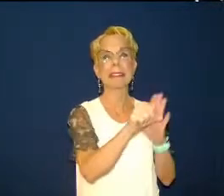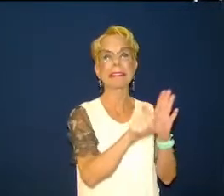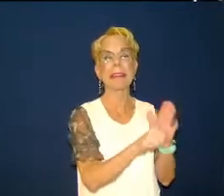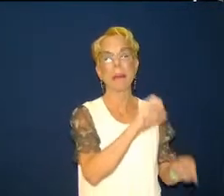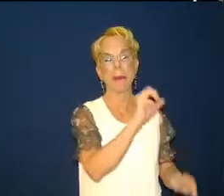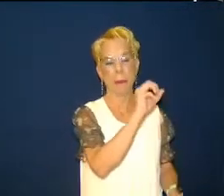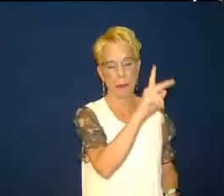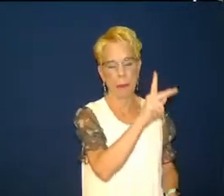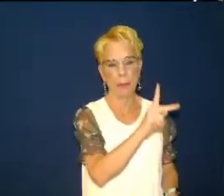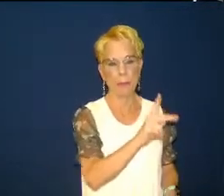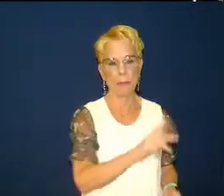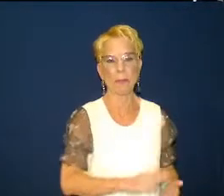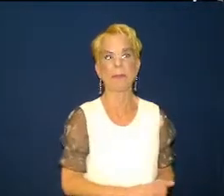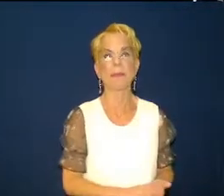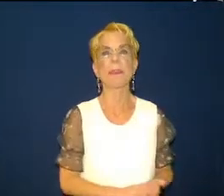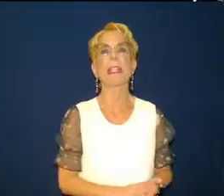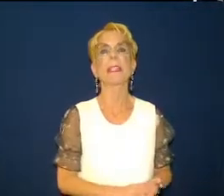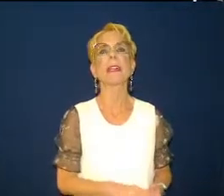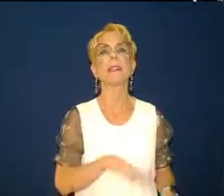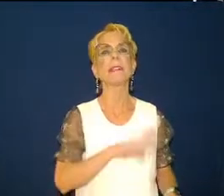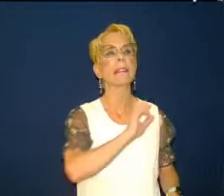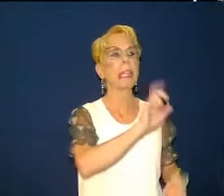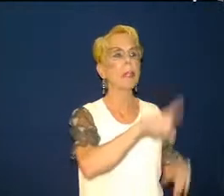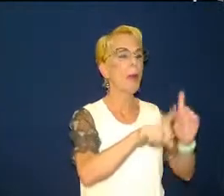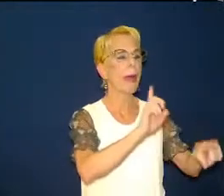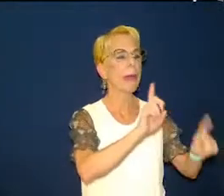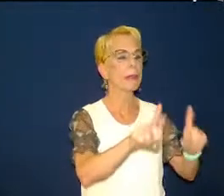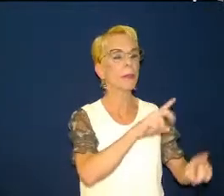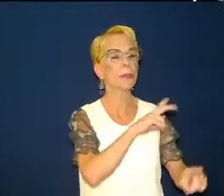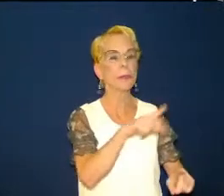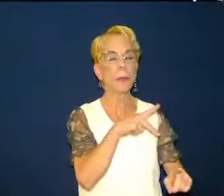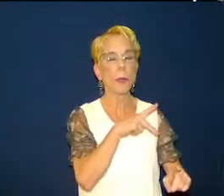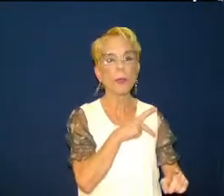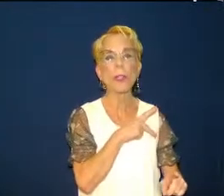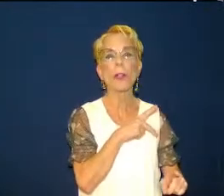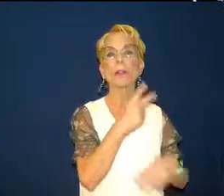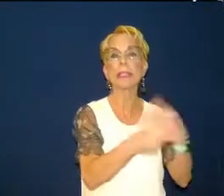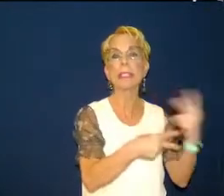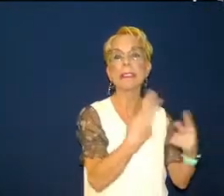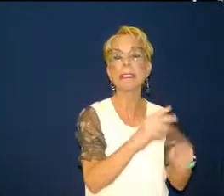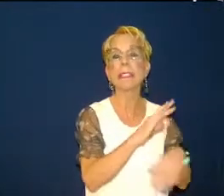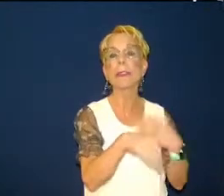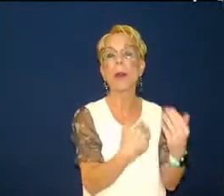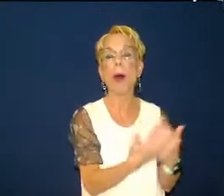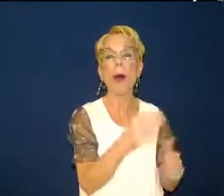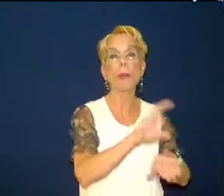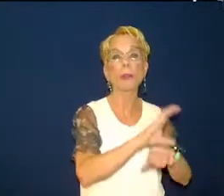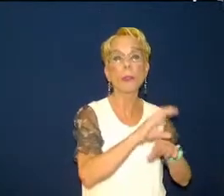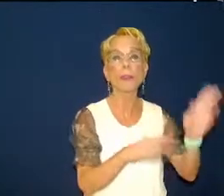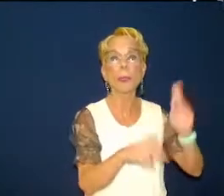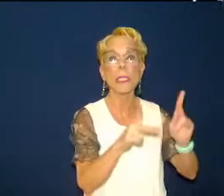city making personal visits to all the church members and he invited them to come to the first service next sunday